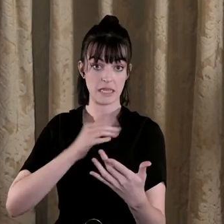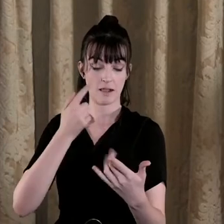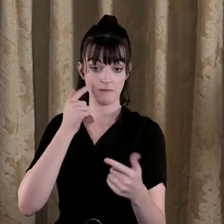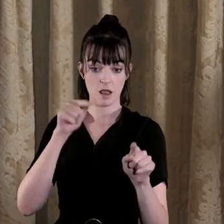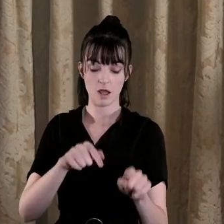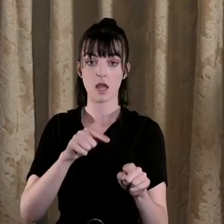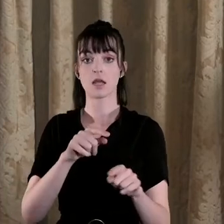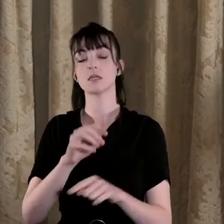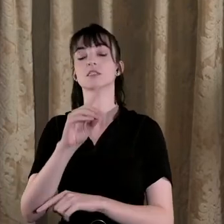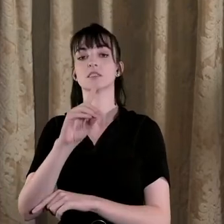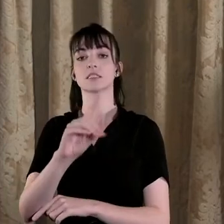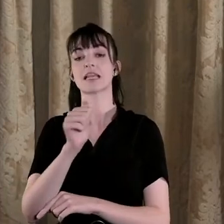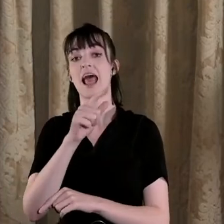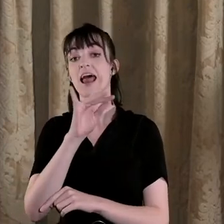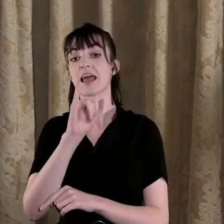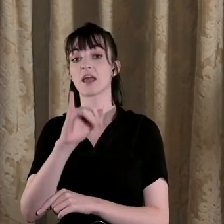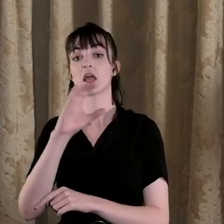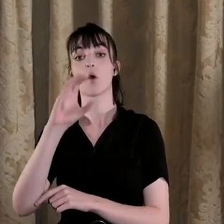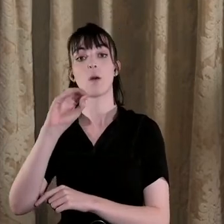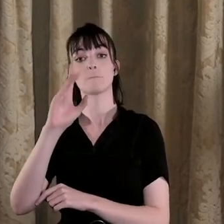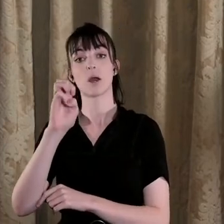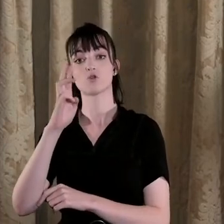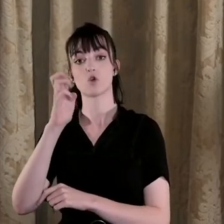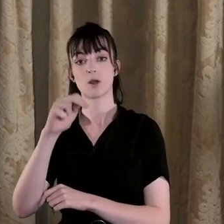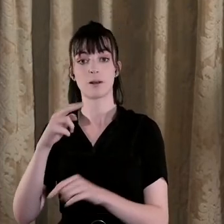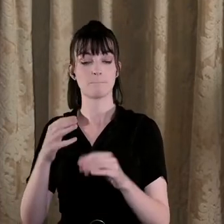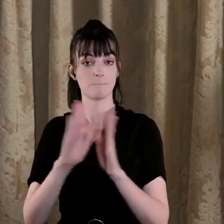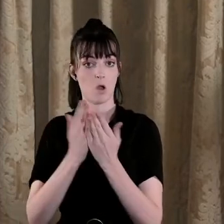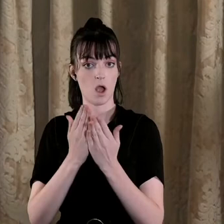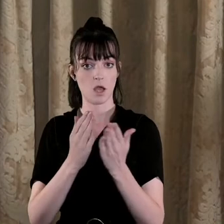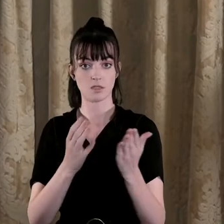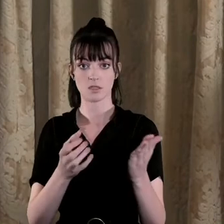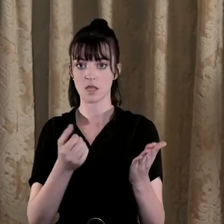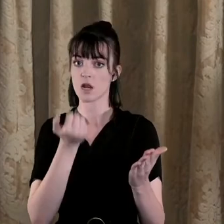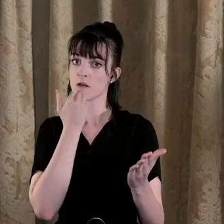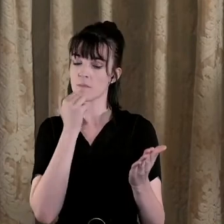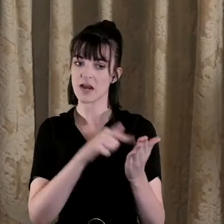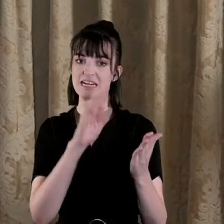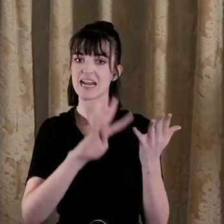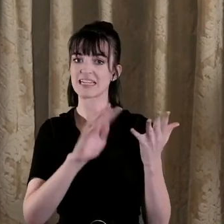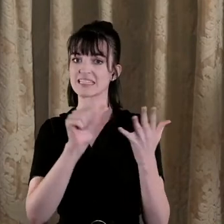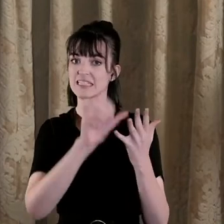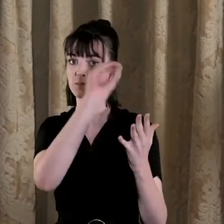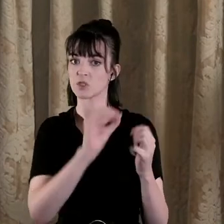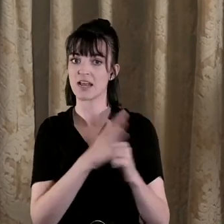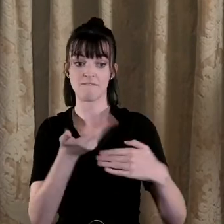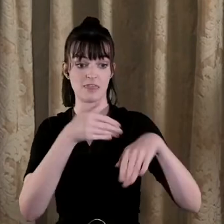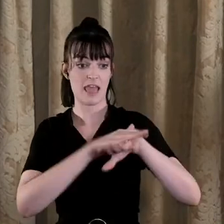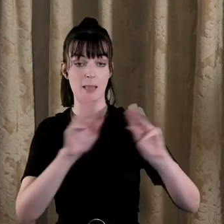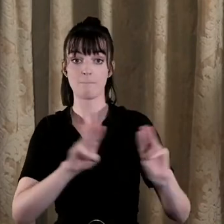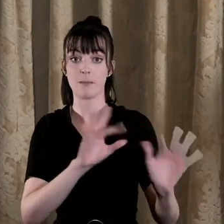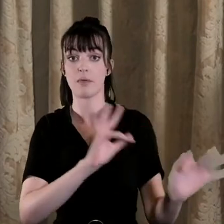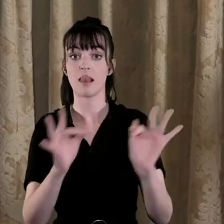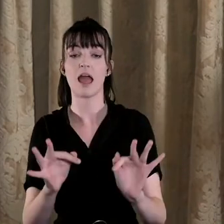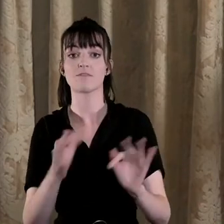Dahi O'Karawin's book was the statistic that 96% of the dead of the revolution were male and these were mostly people in